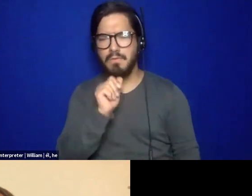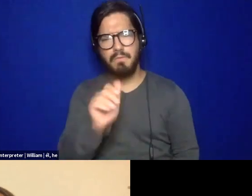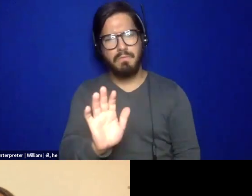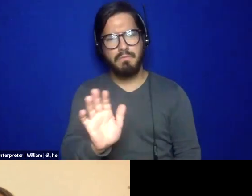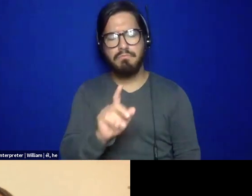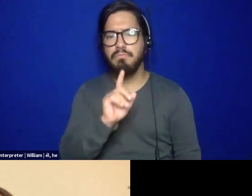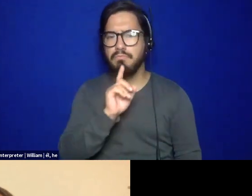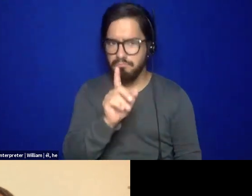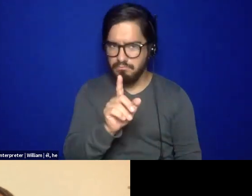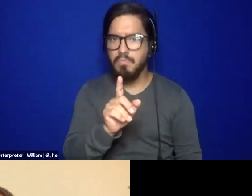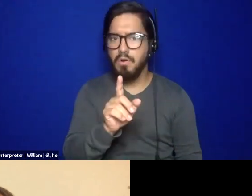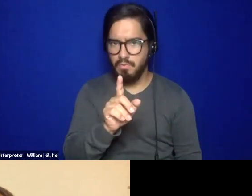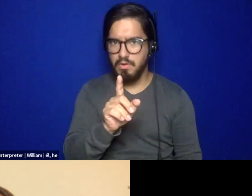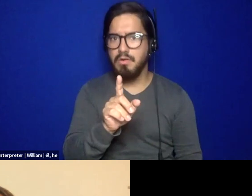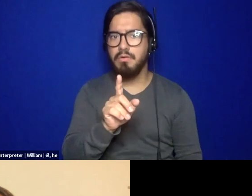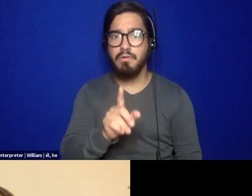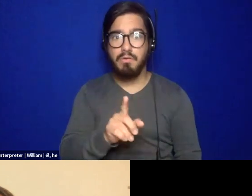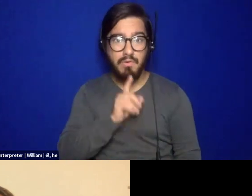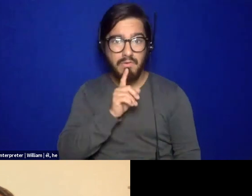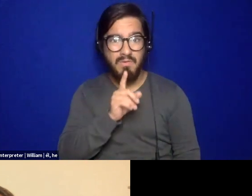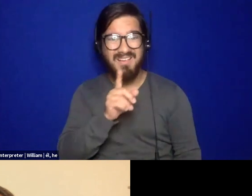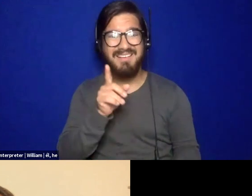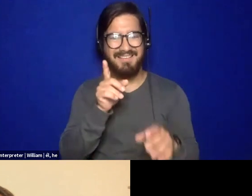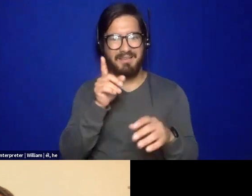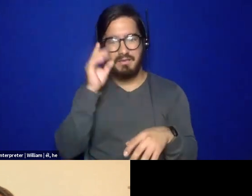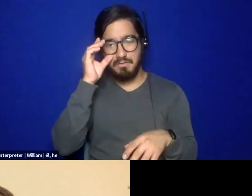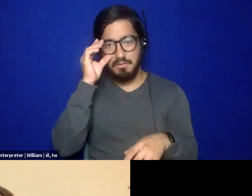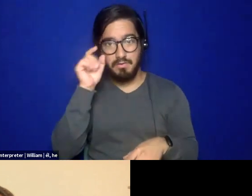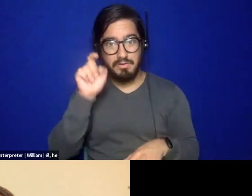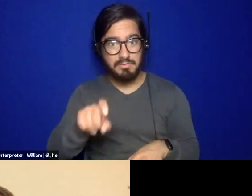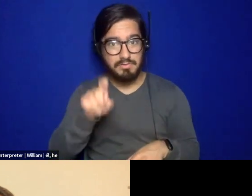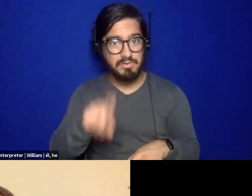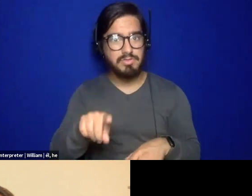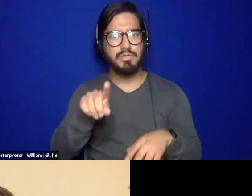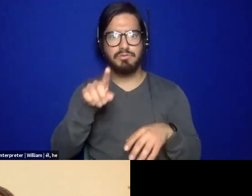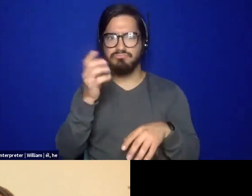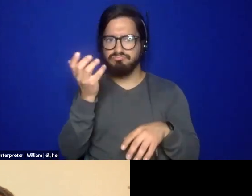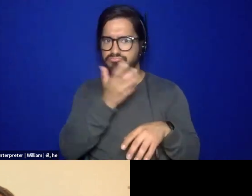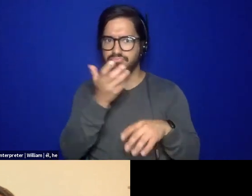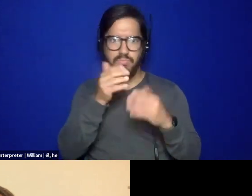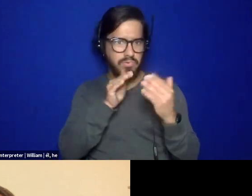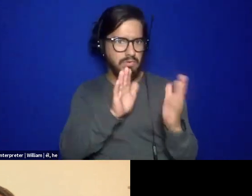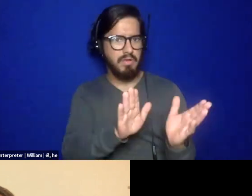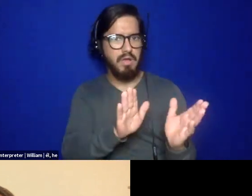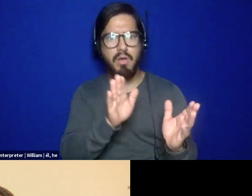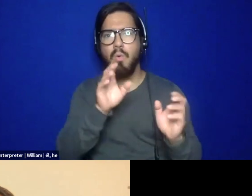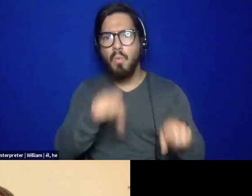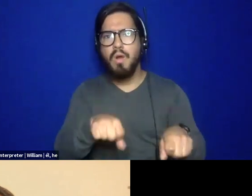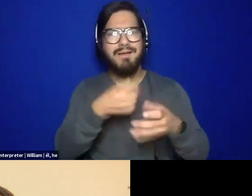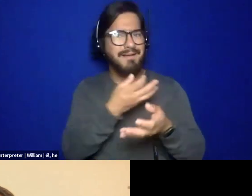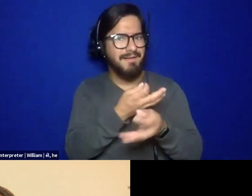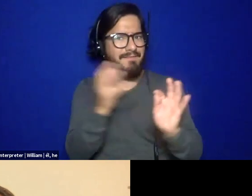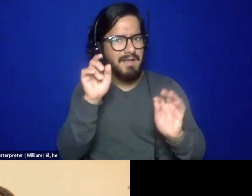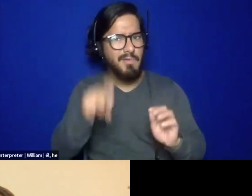Let's, let's allow them to do the work. Because one of the things I say to them, it's like, listen, I can't do it for you. We can do this together. I'm a strong